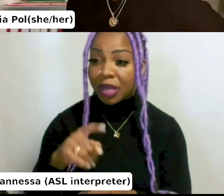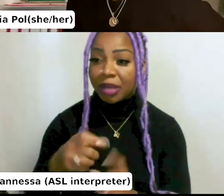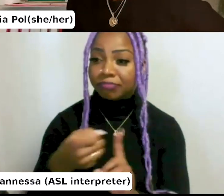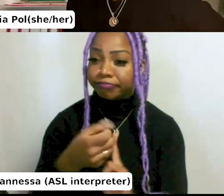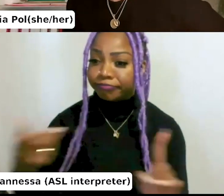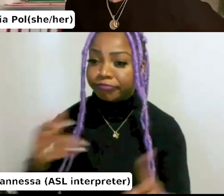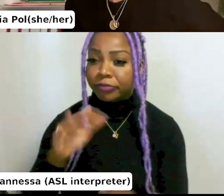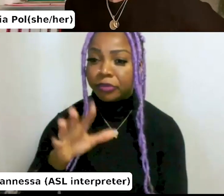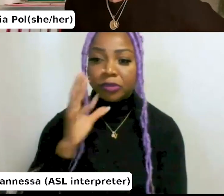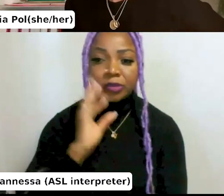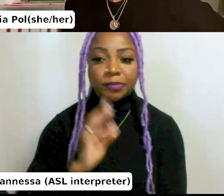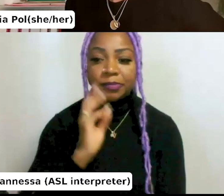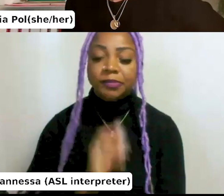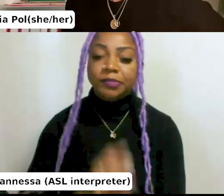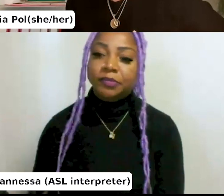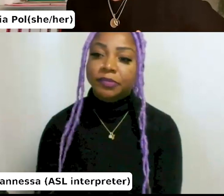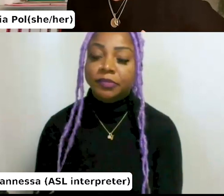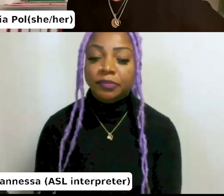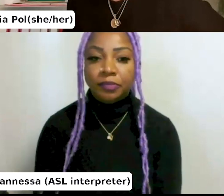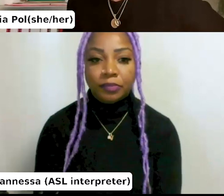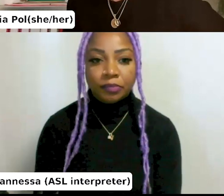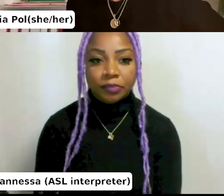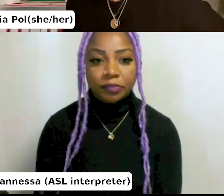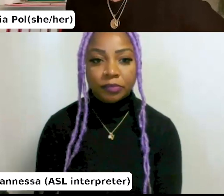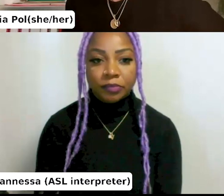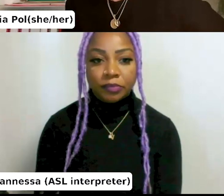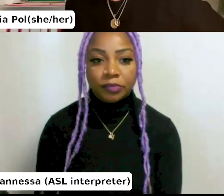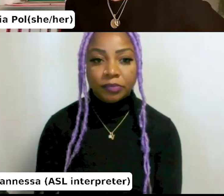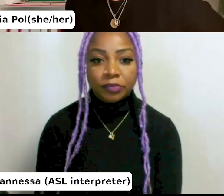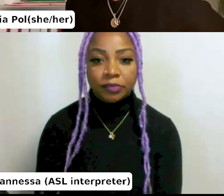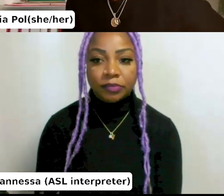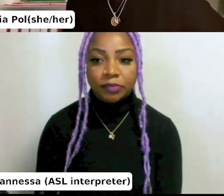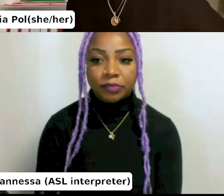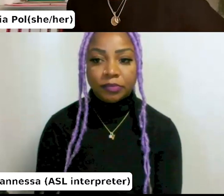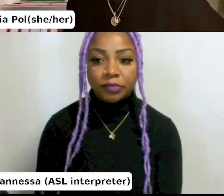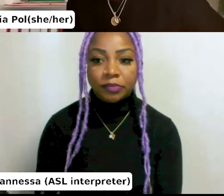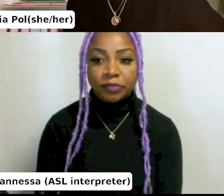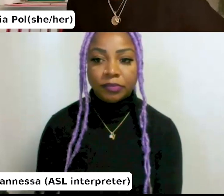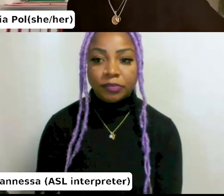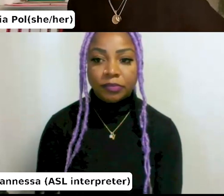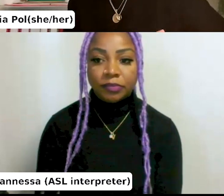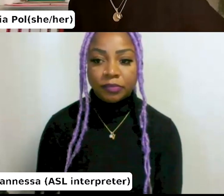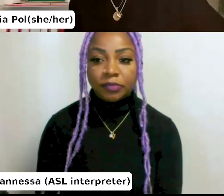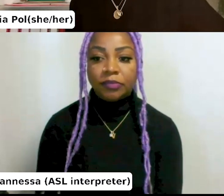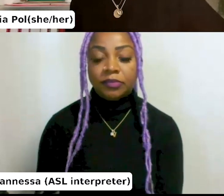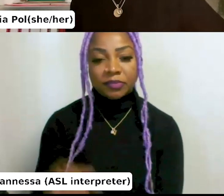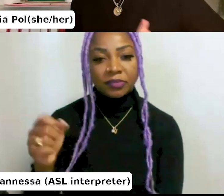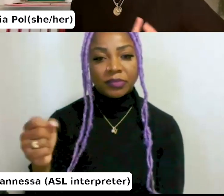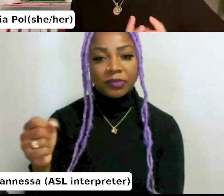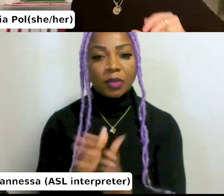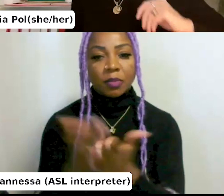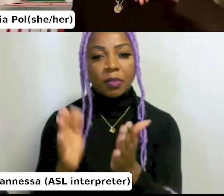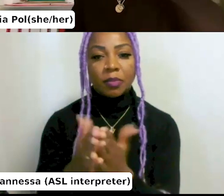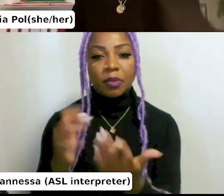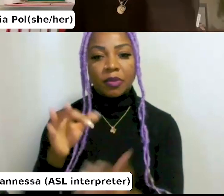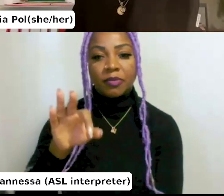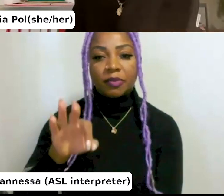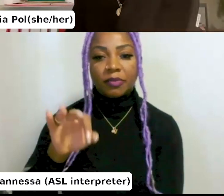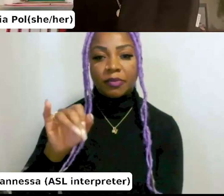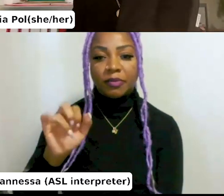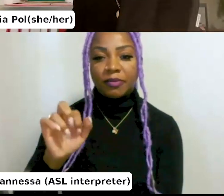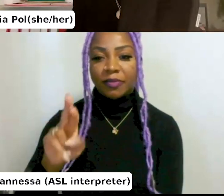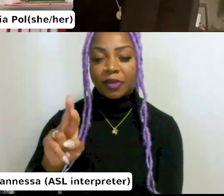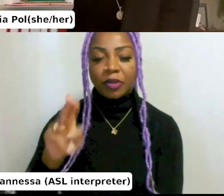Yeah. Yeah. So I also, like you say, I see it a lot, um, uh, on book fairs as well. Just, uh, people are